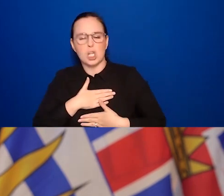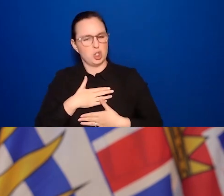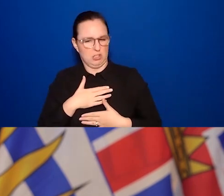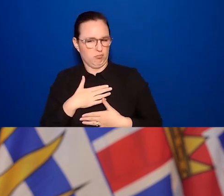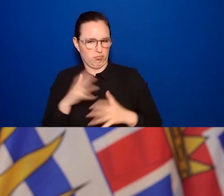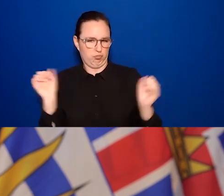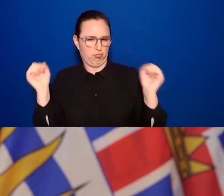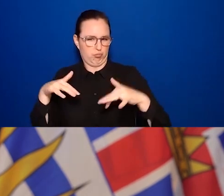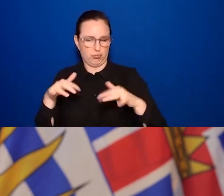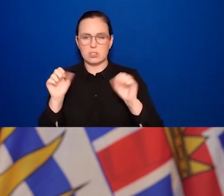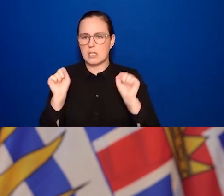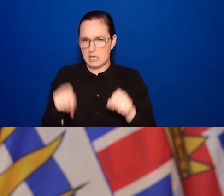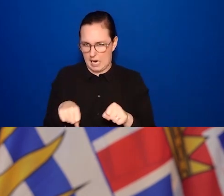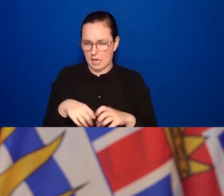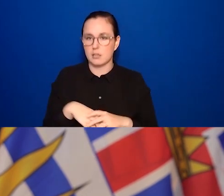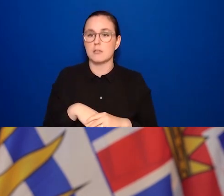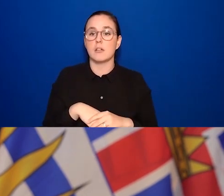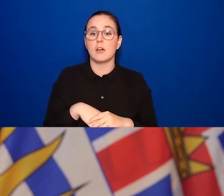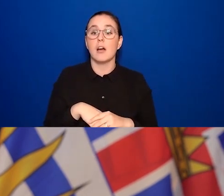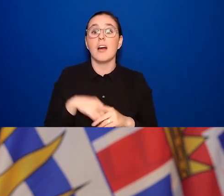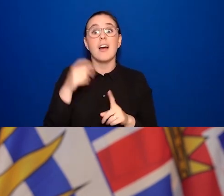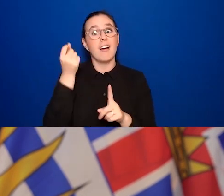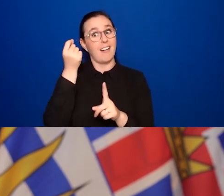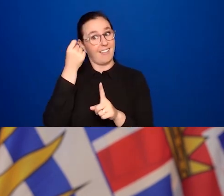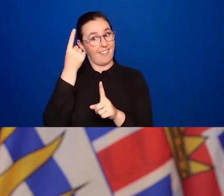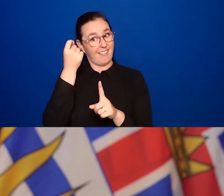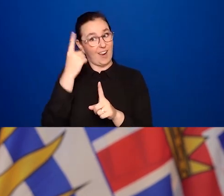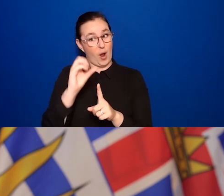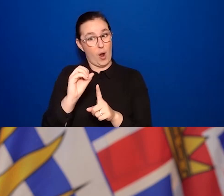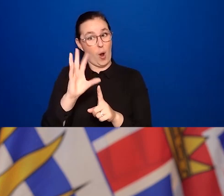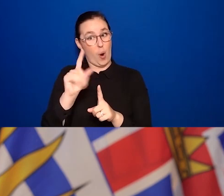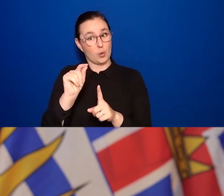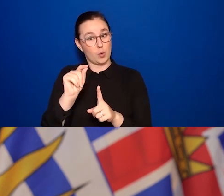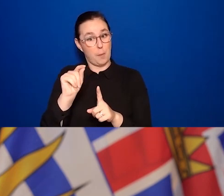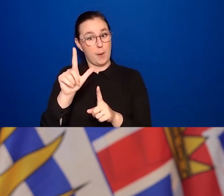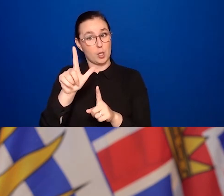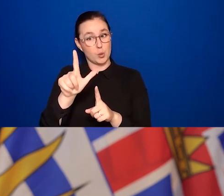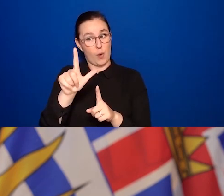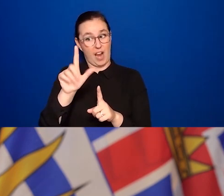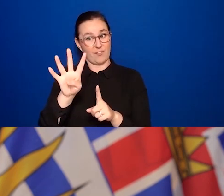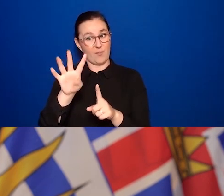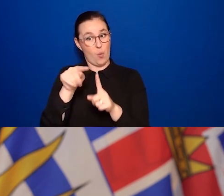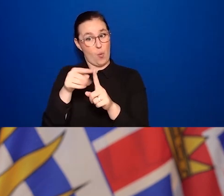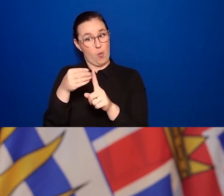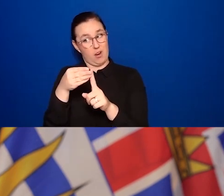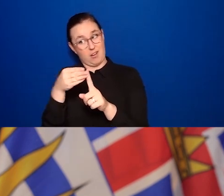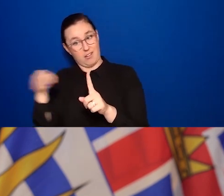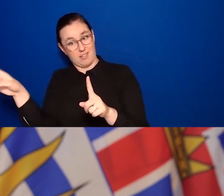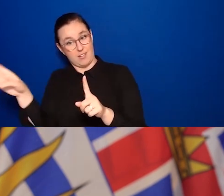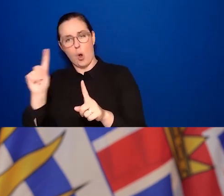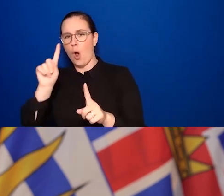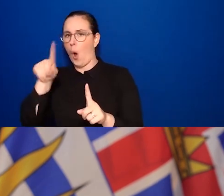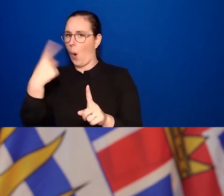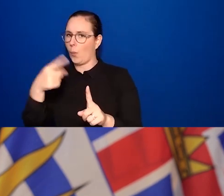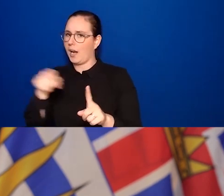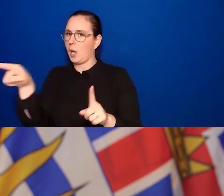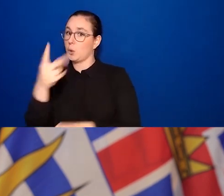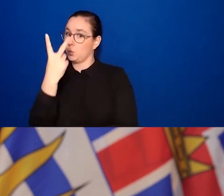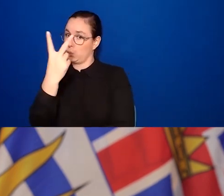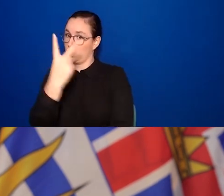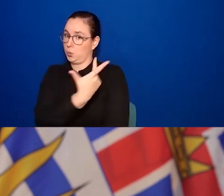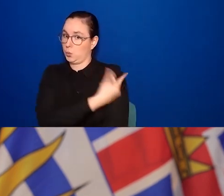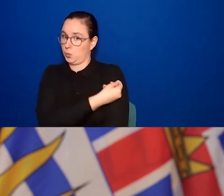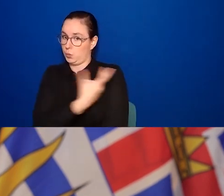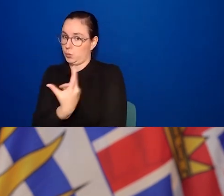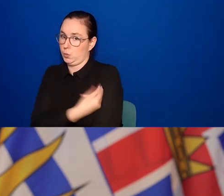24th, it'll be fully vaccinated people, people with two doses, or some people who may have received the single dose